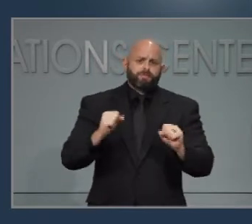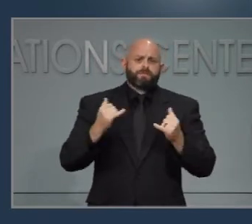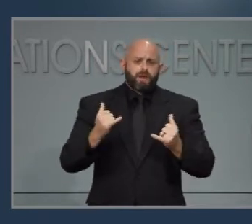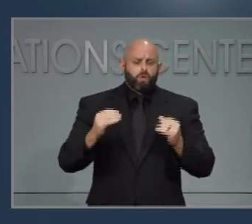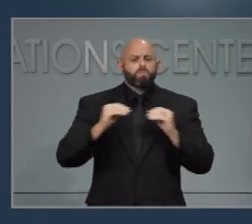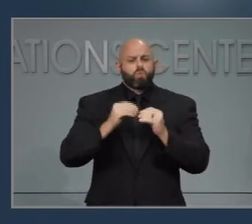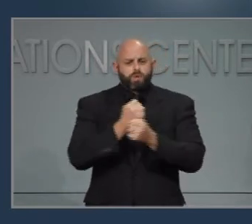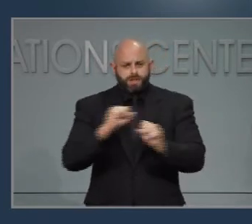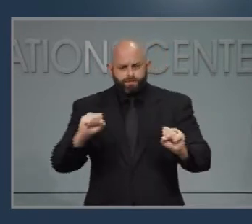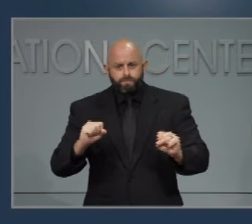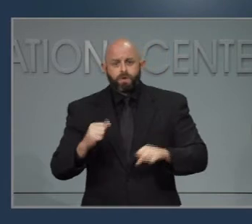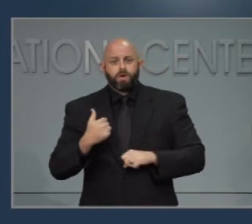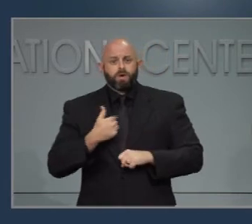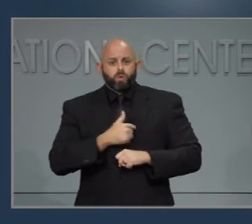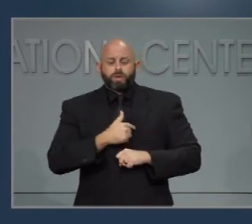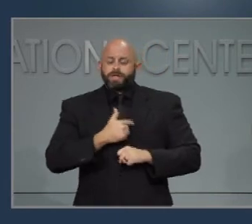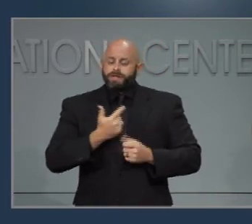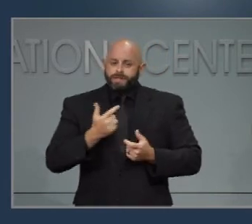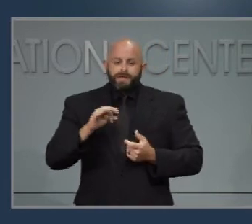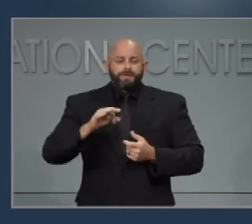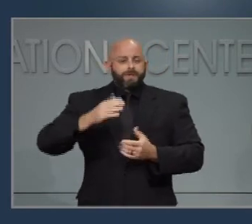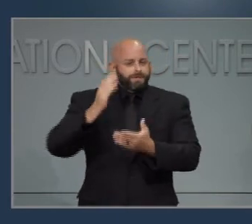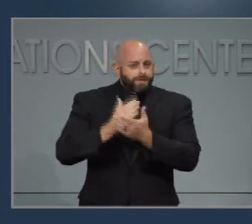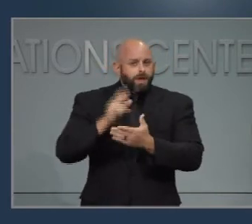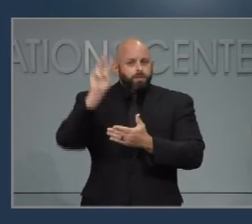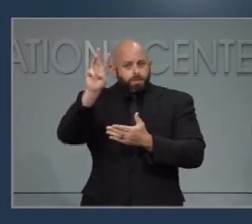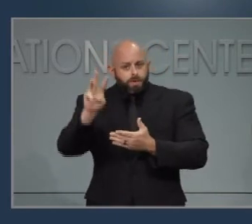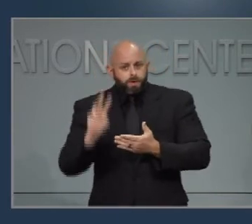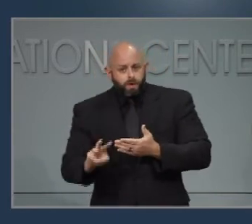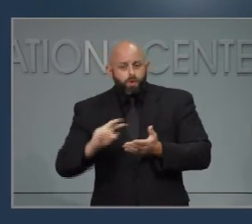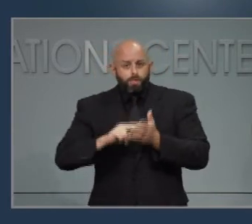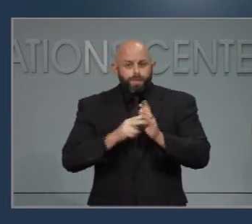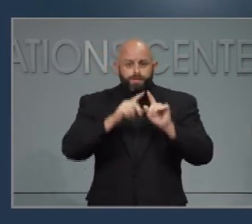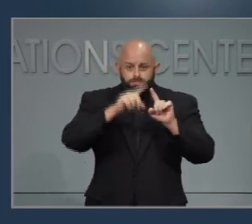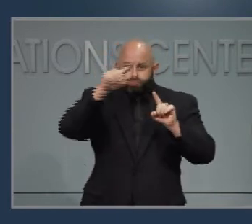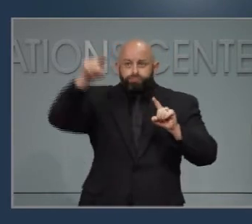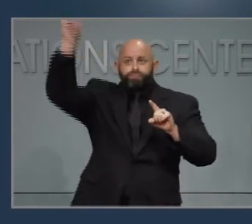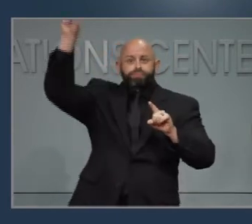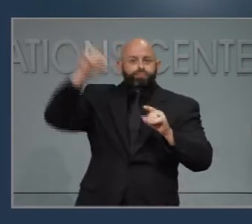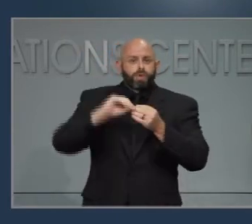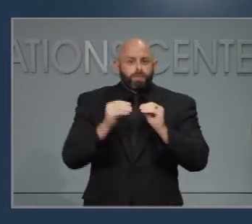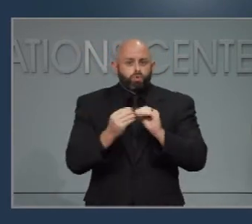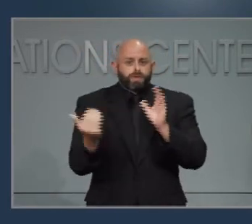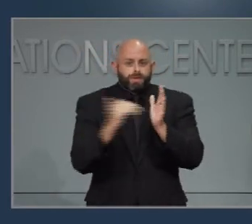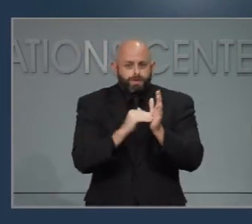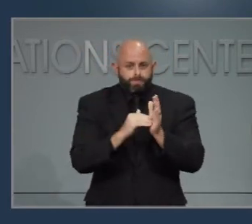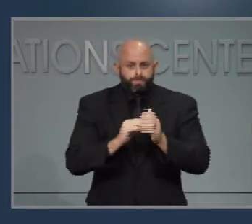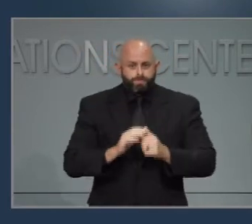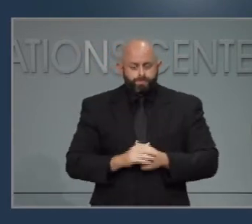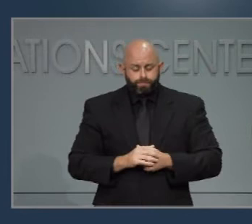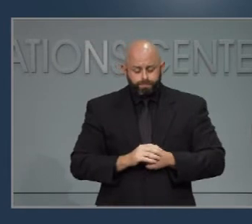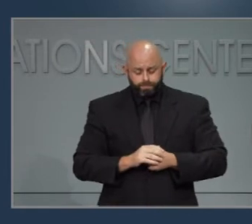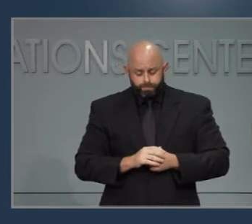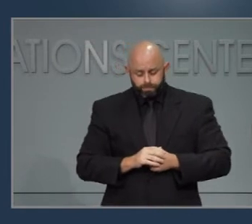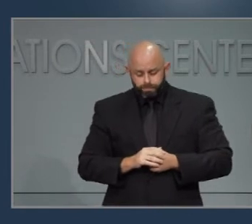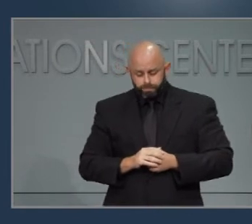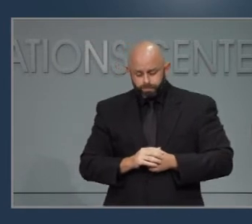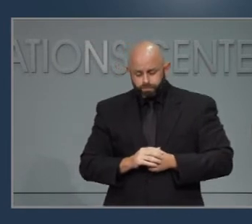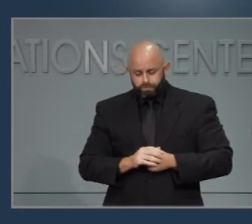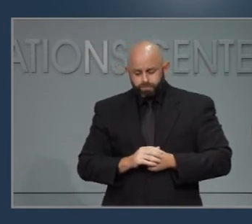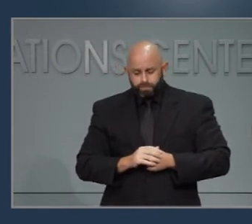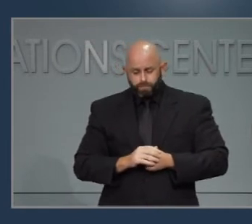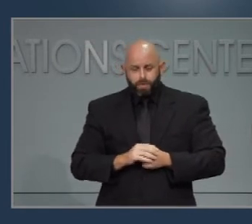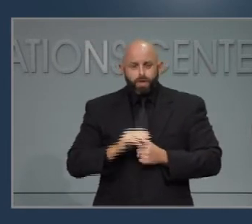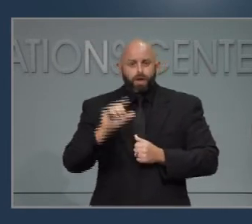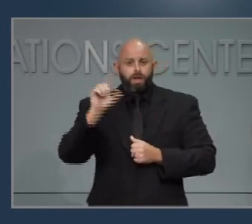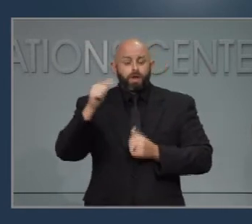especially the three W's, could erase all that progress. Later this week, I'll share our new public health campaign that